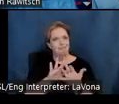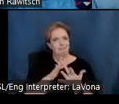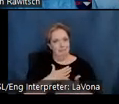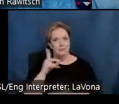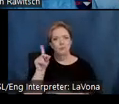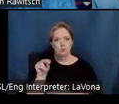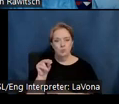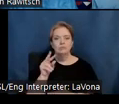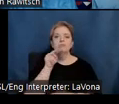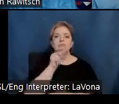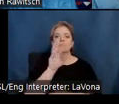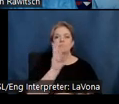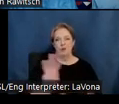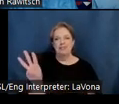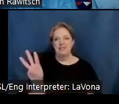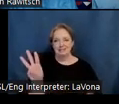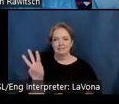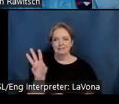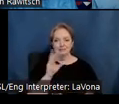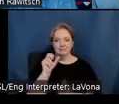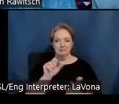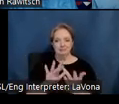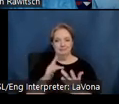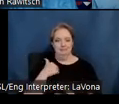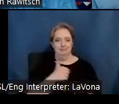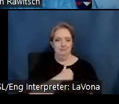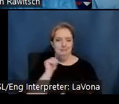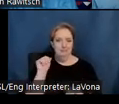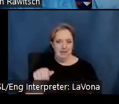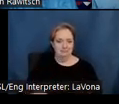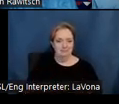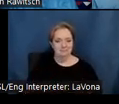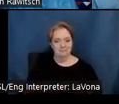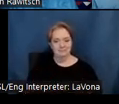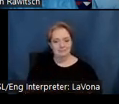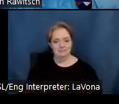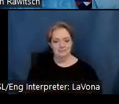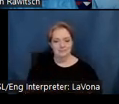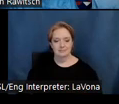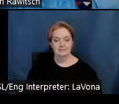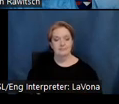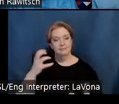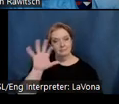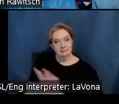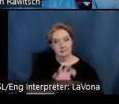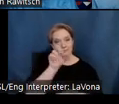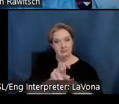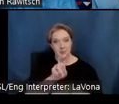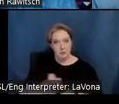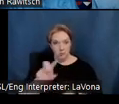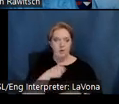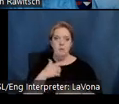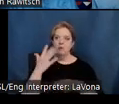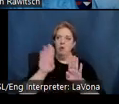Malouf website and get in touch with us. As for scheduling a tour, we're open Fridays and Saturdays